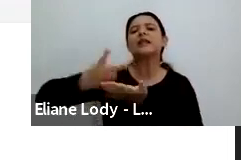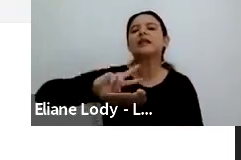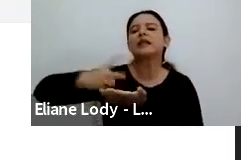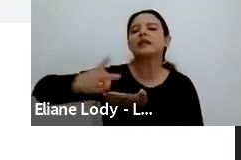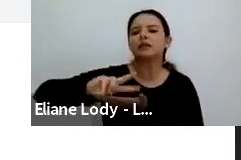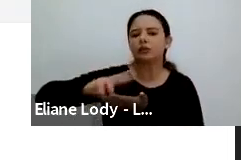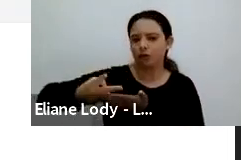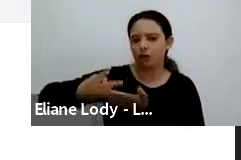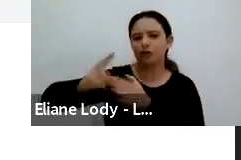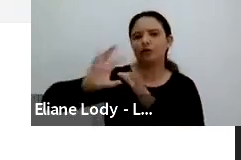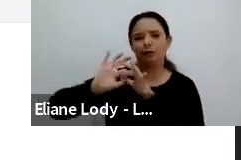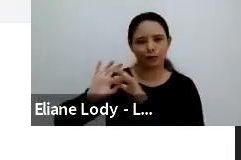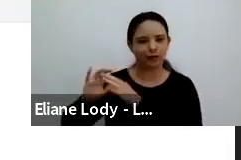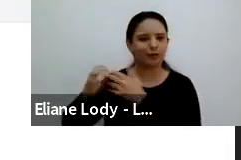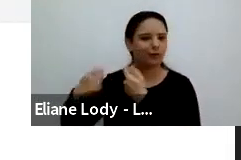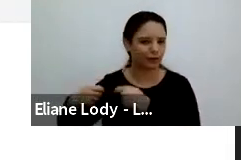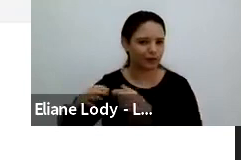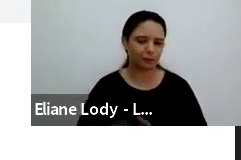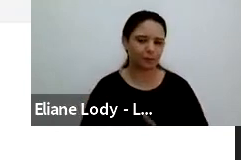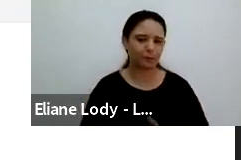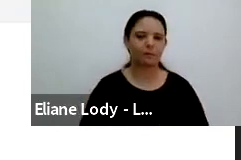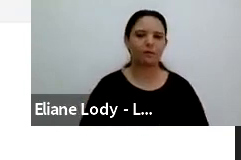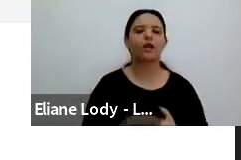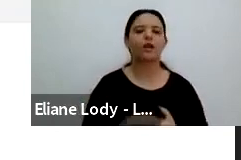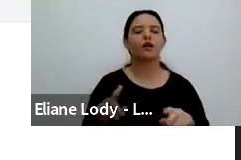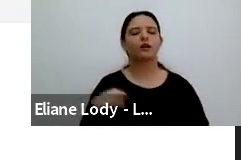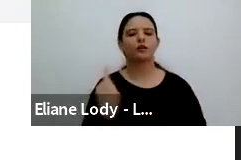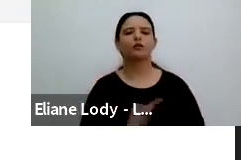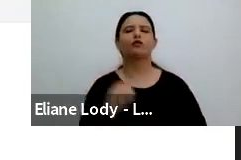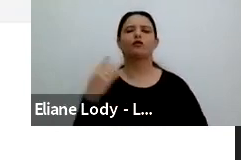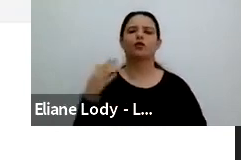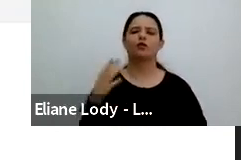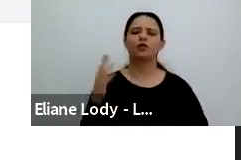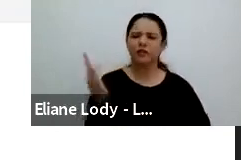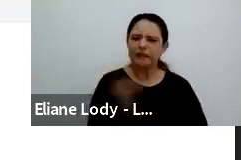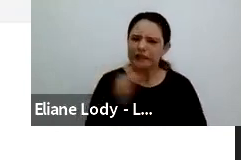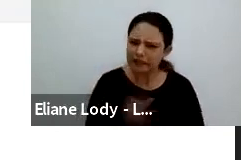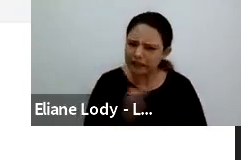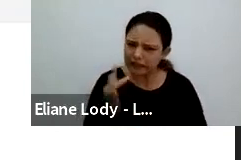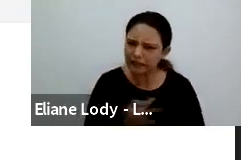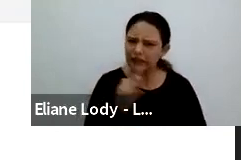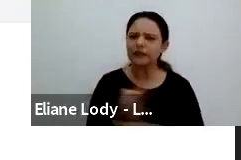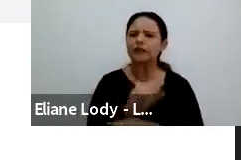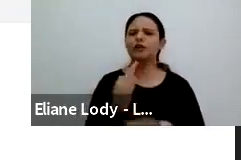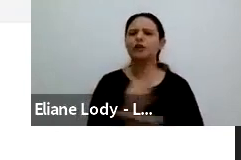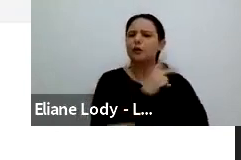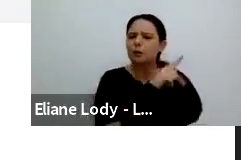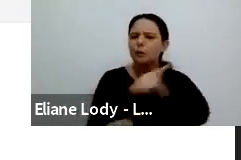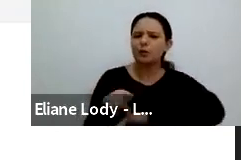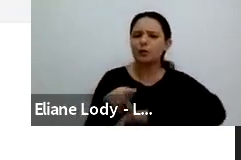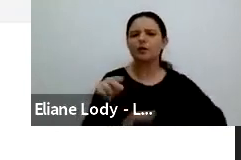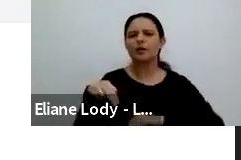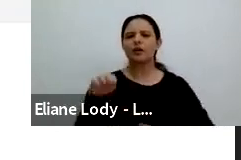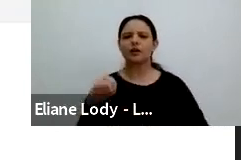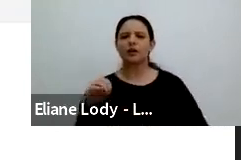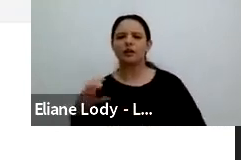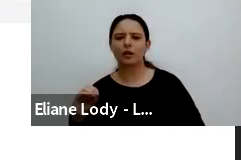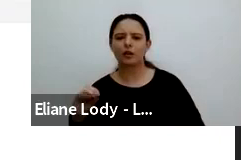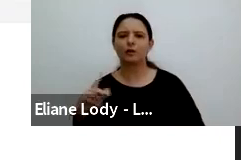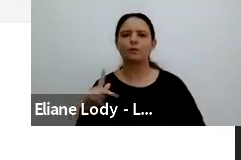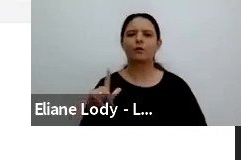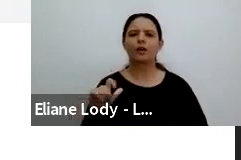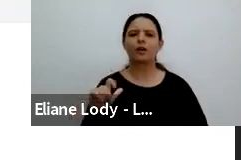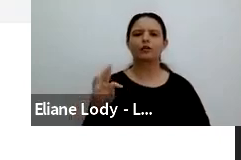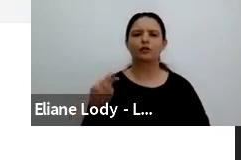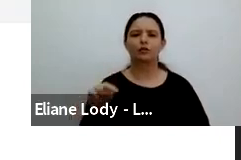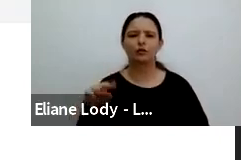We resist these neoplatonic purifications of the social. And one thing is we talk about how ideas like discourse communities and